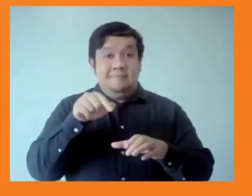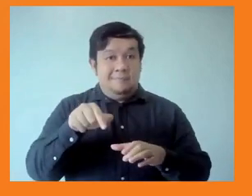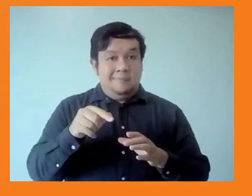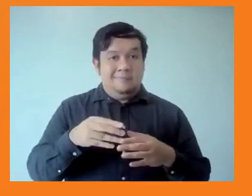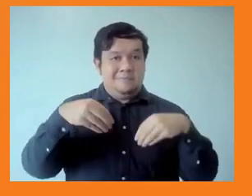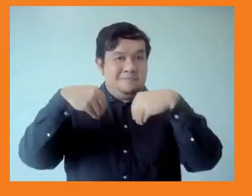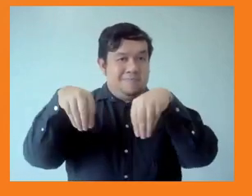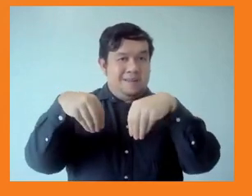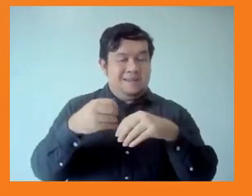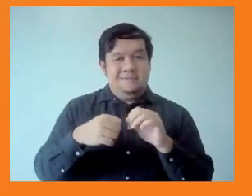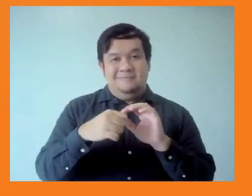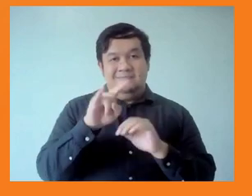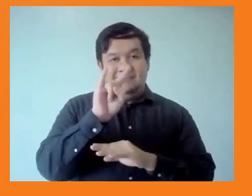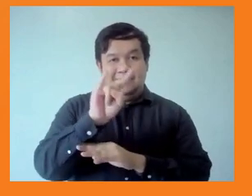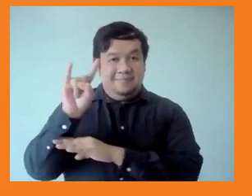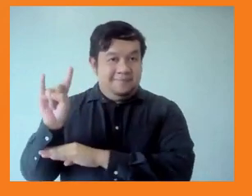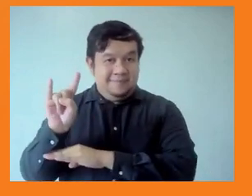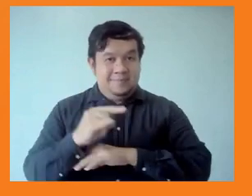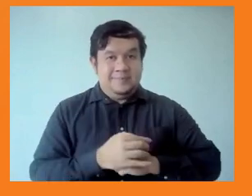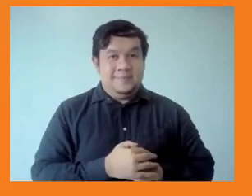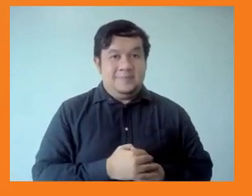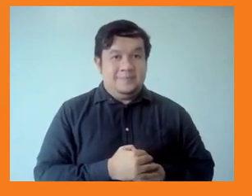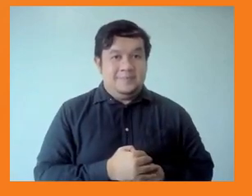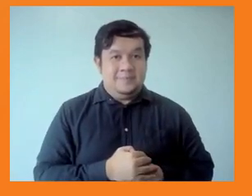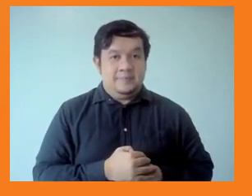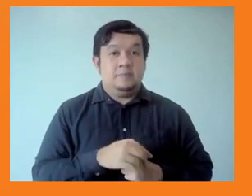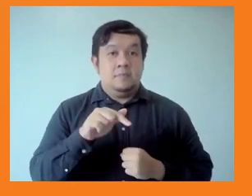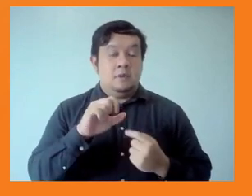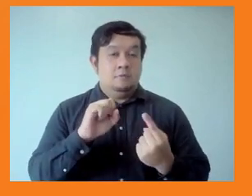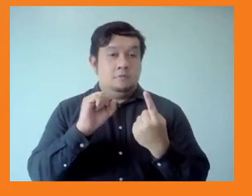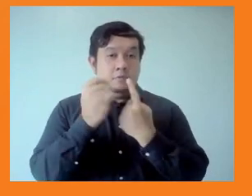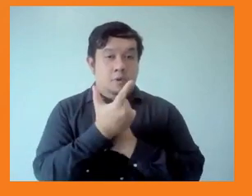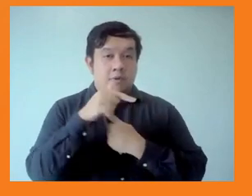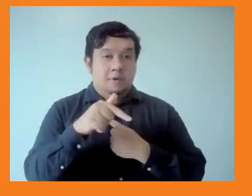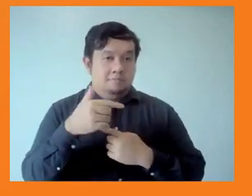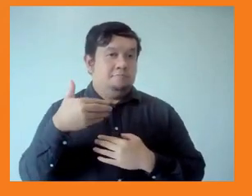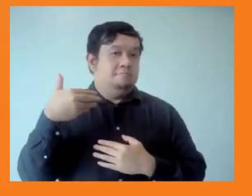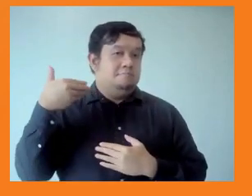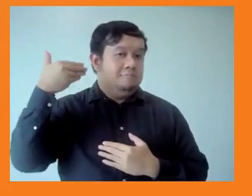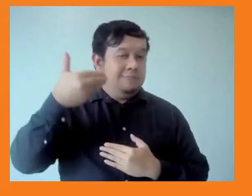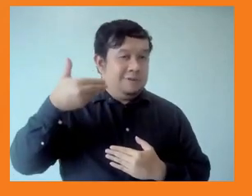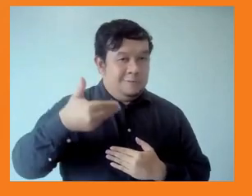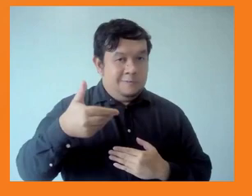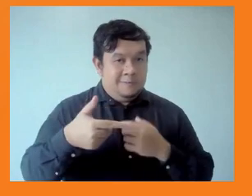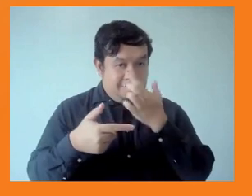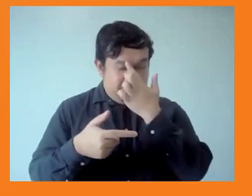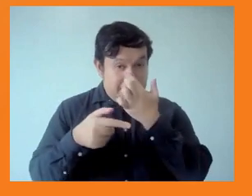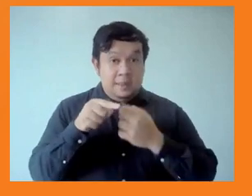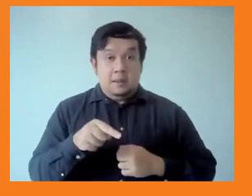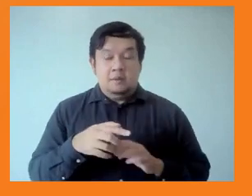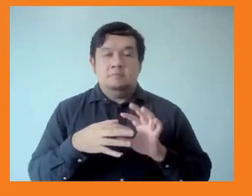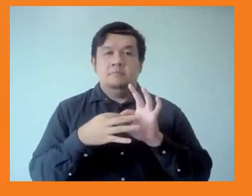take into the realities, the histories, and the power relations, because just by